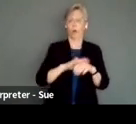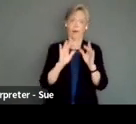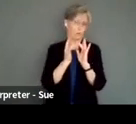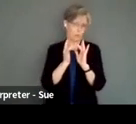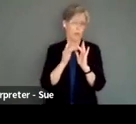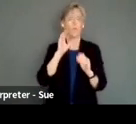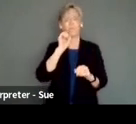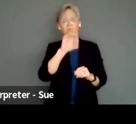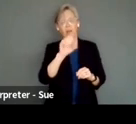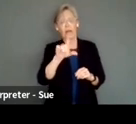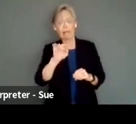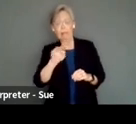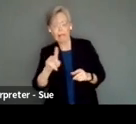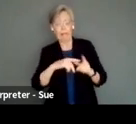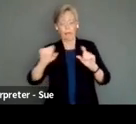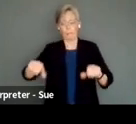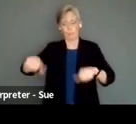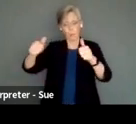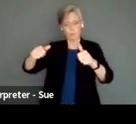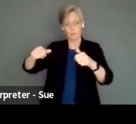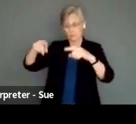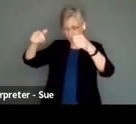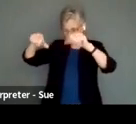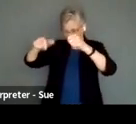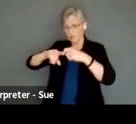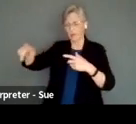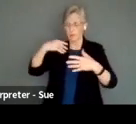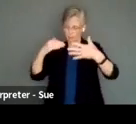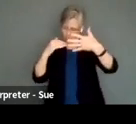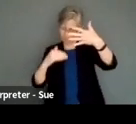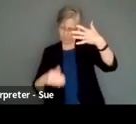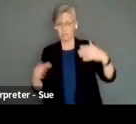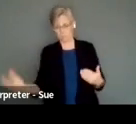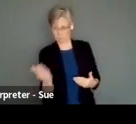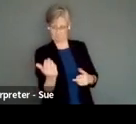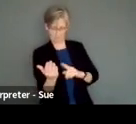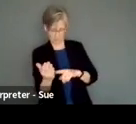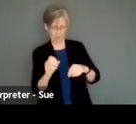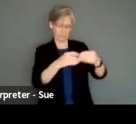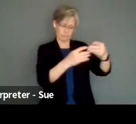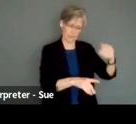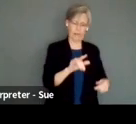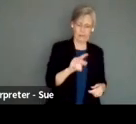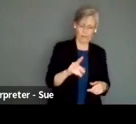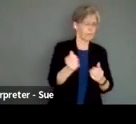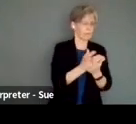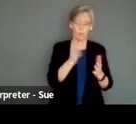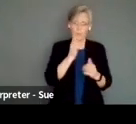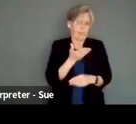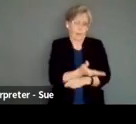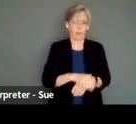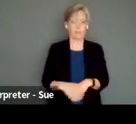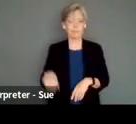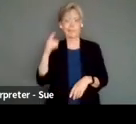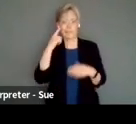provide those links and when it gets posted, this presentation slide deck will be available along with all of the resources and links. So we just did the